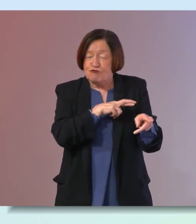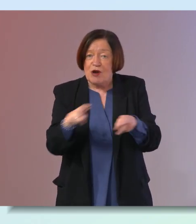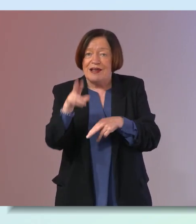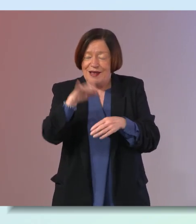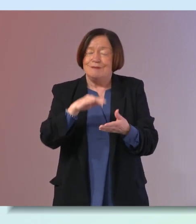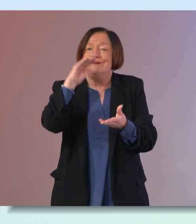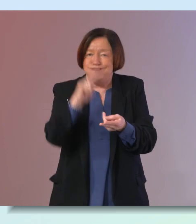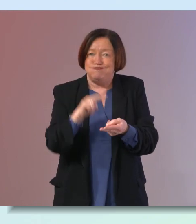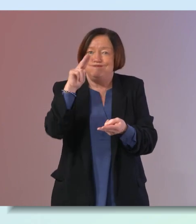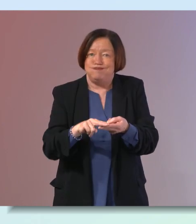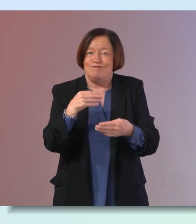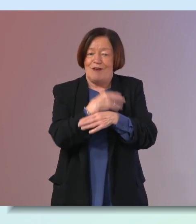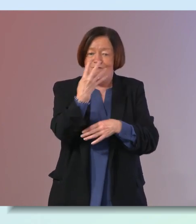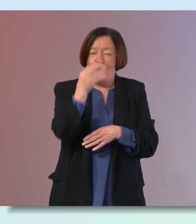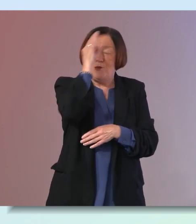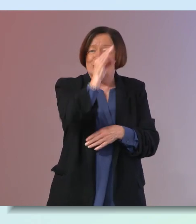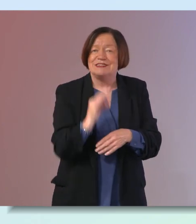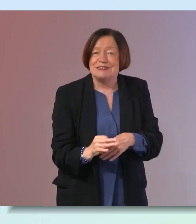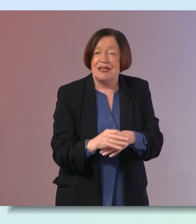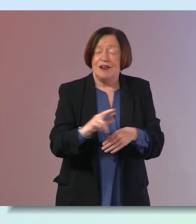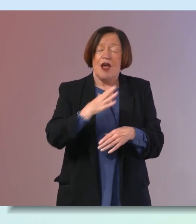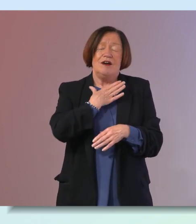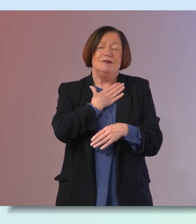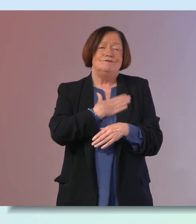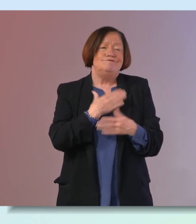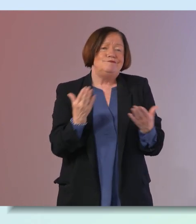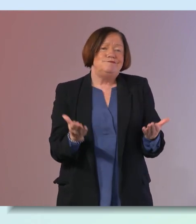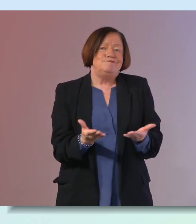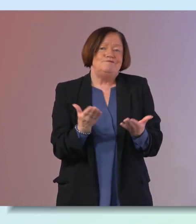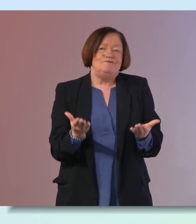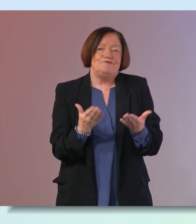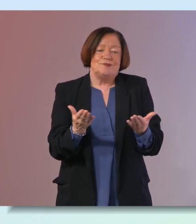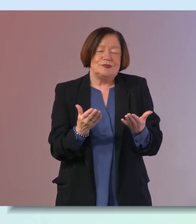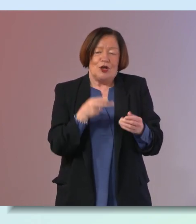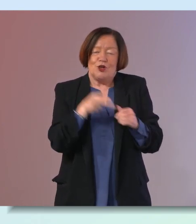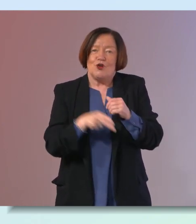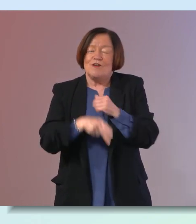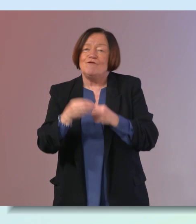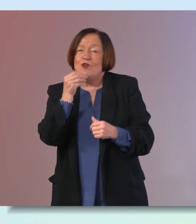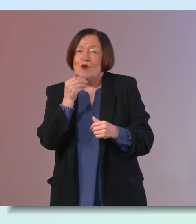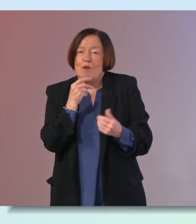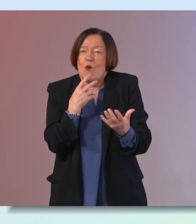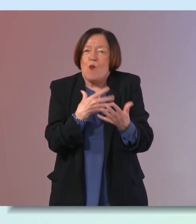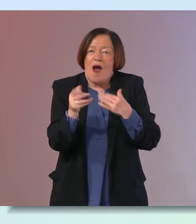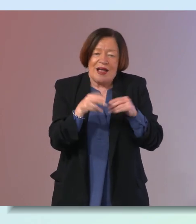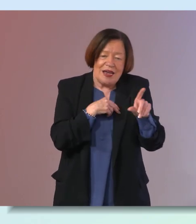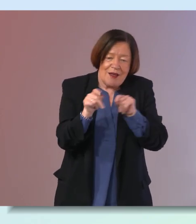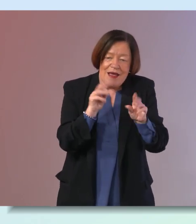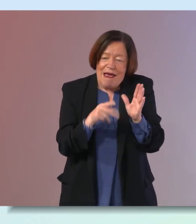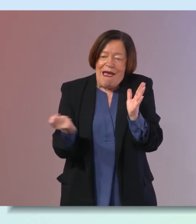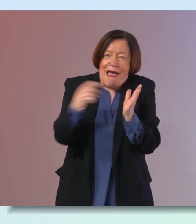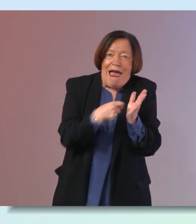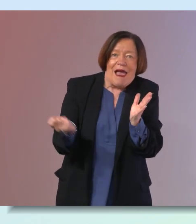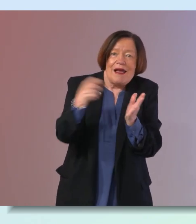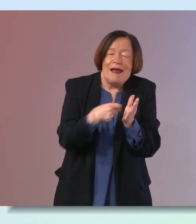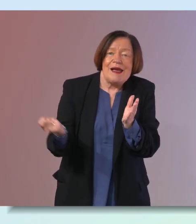reduce your cholesterol by four percent so not just you know cutting foods out but it's like what what can we add in as well